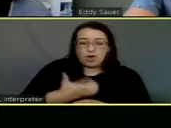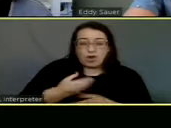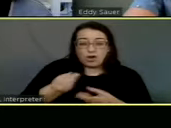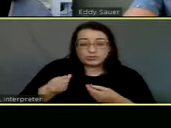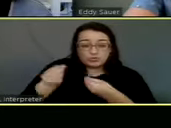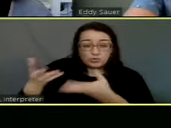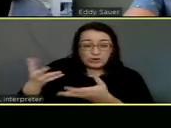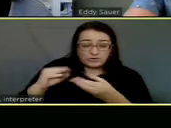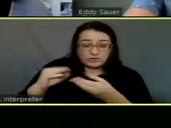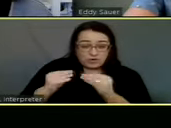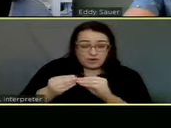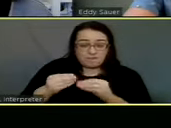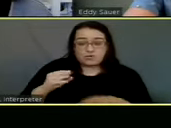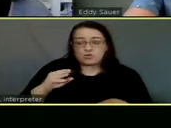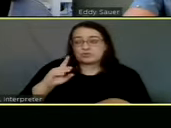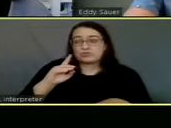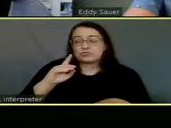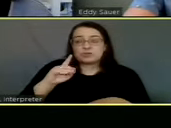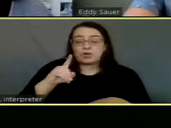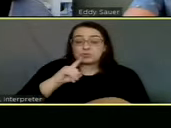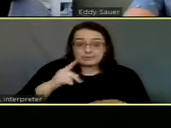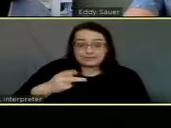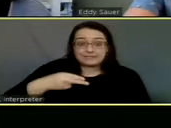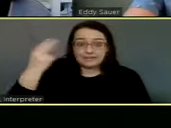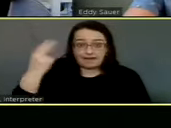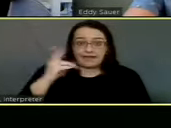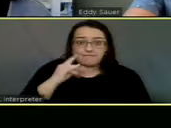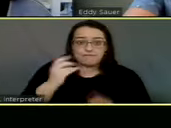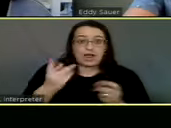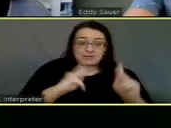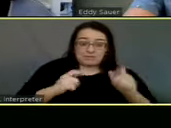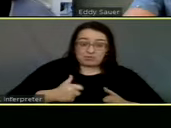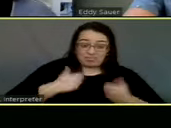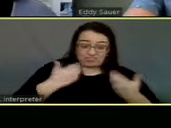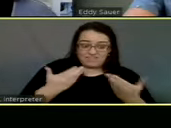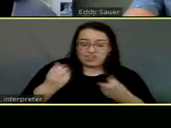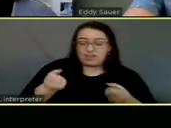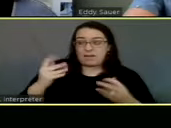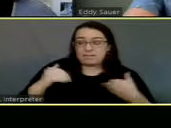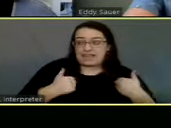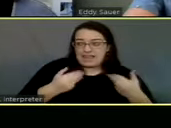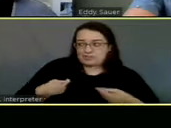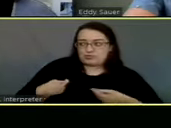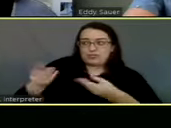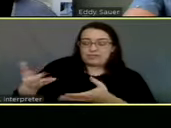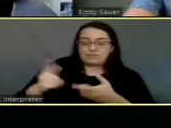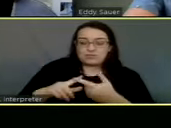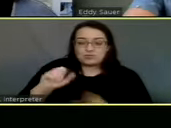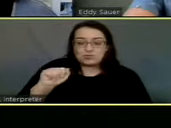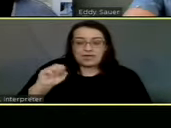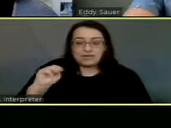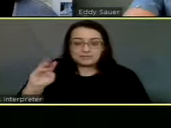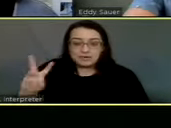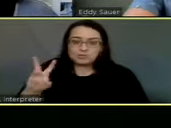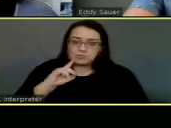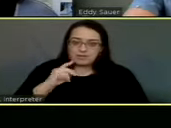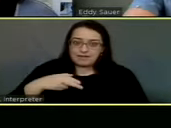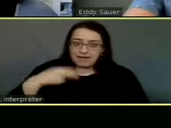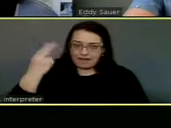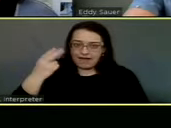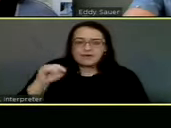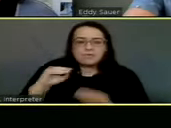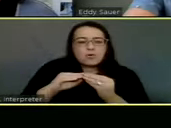for our population are just really high. And so just, if we could just get kind of a little bit more current